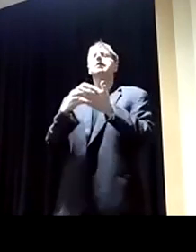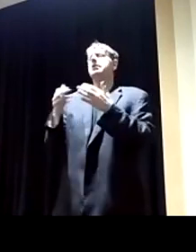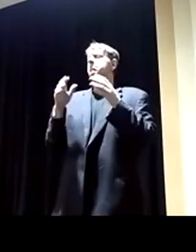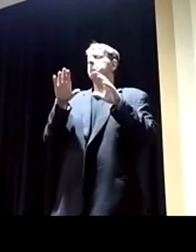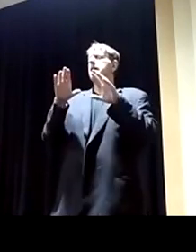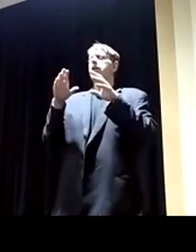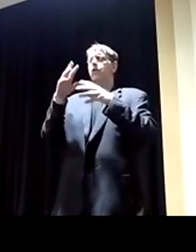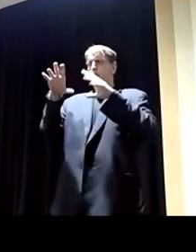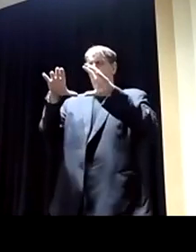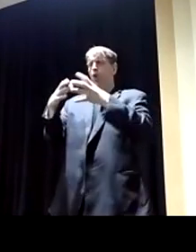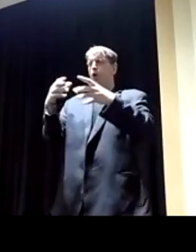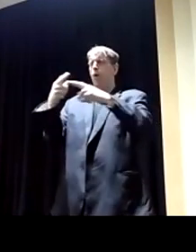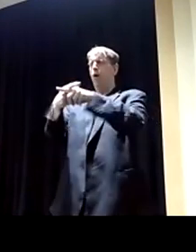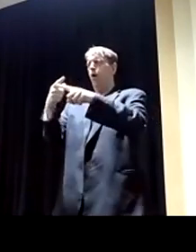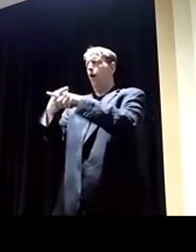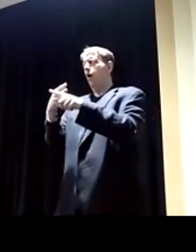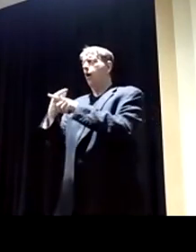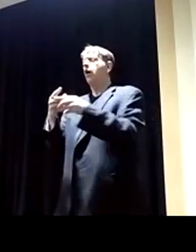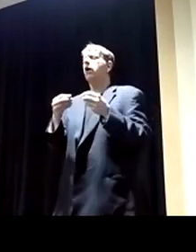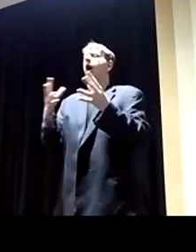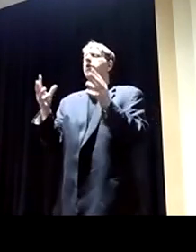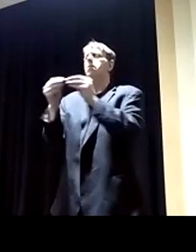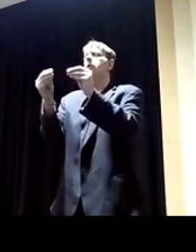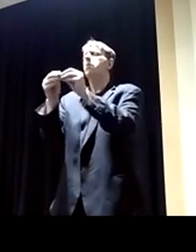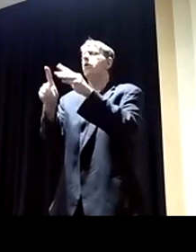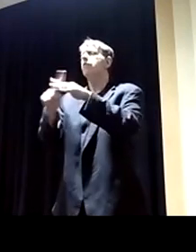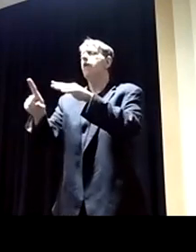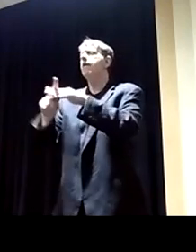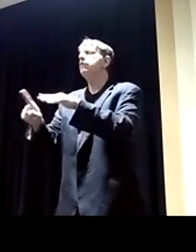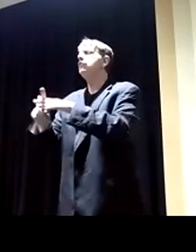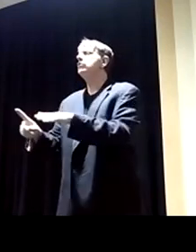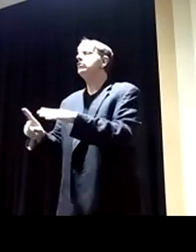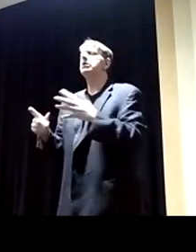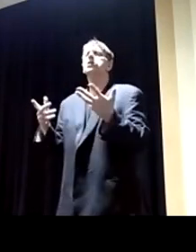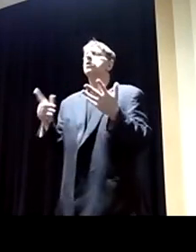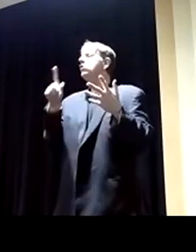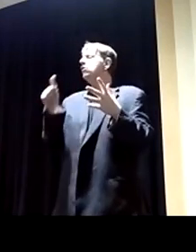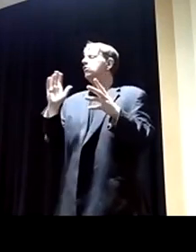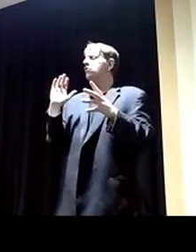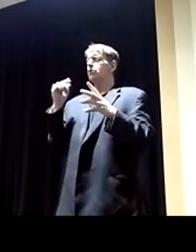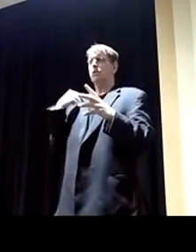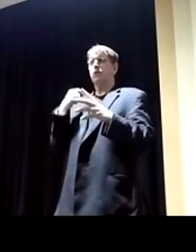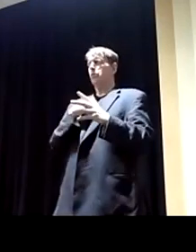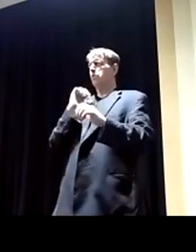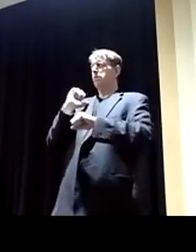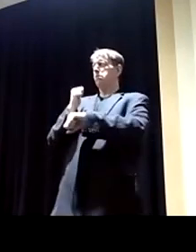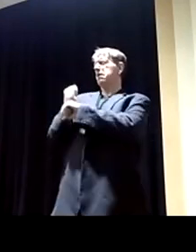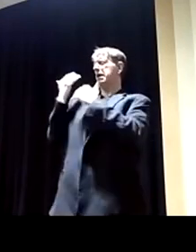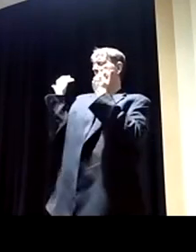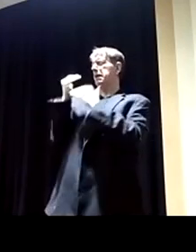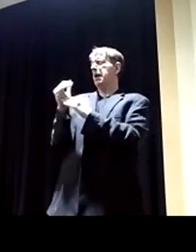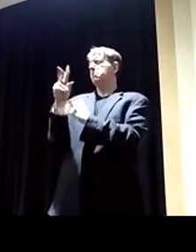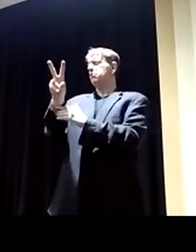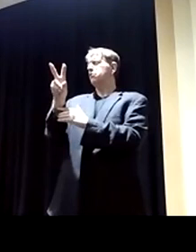are producing more and more refugees. Do we increase our cap to the IRC's suggested 200,000